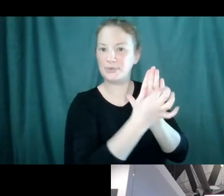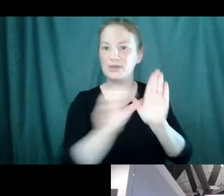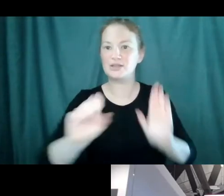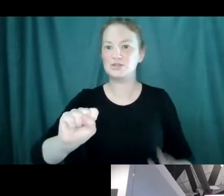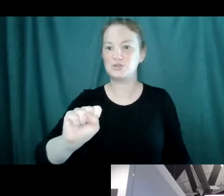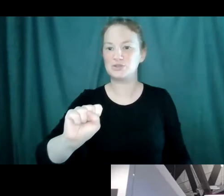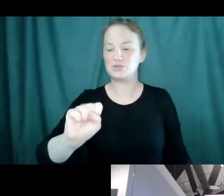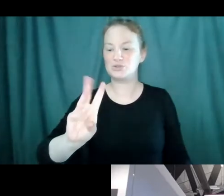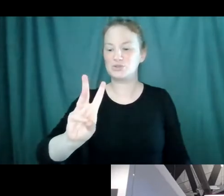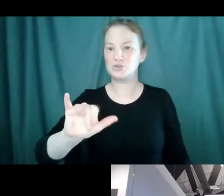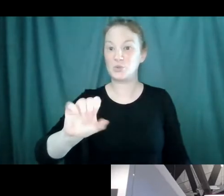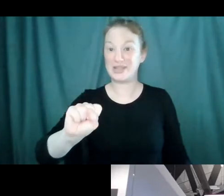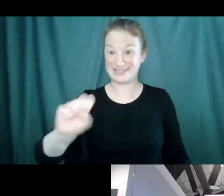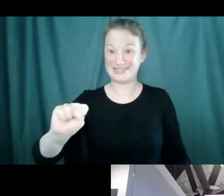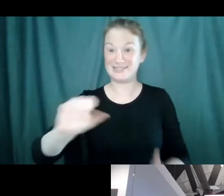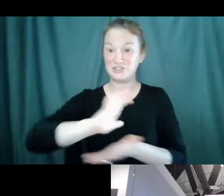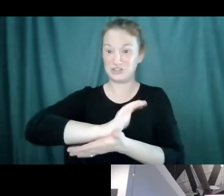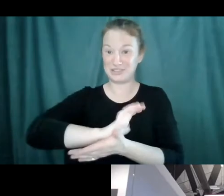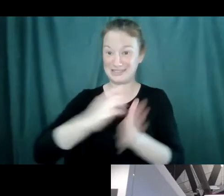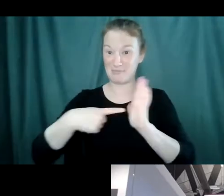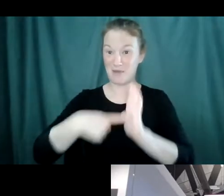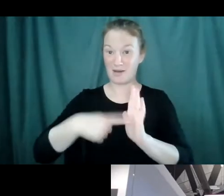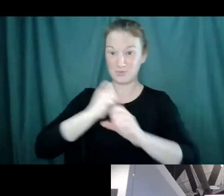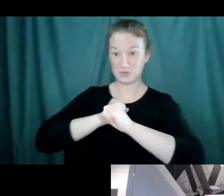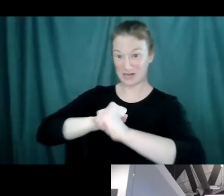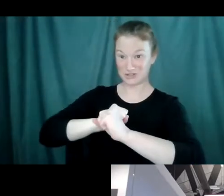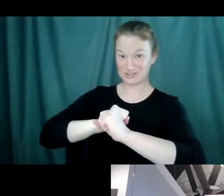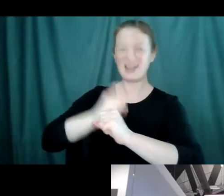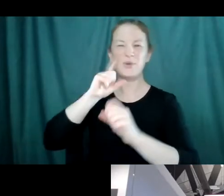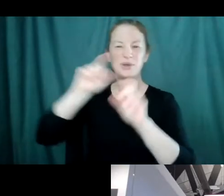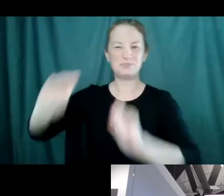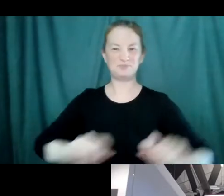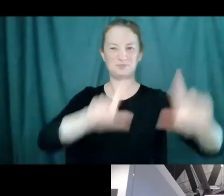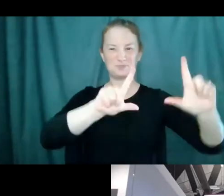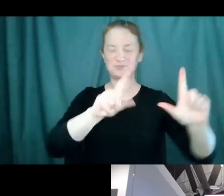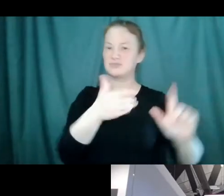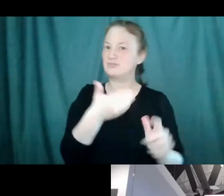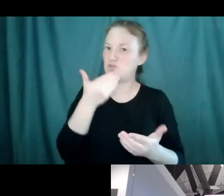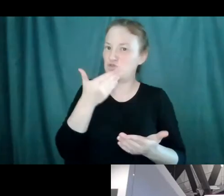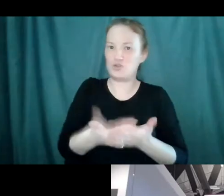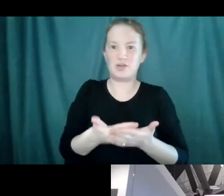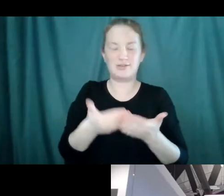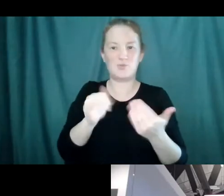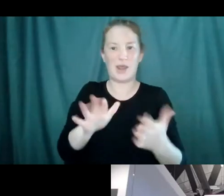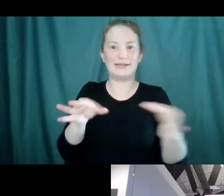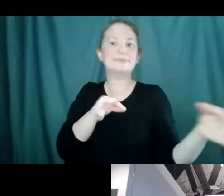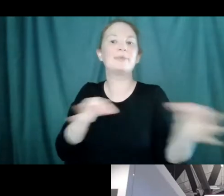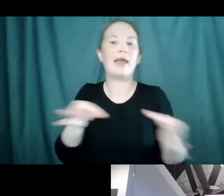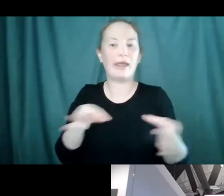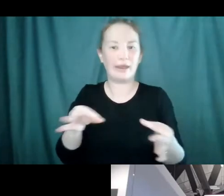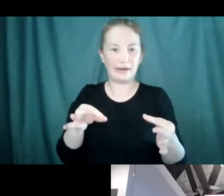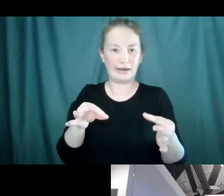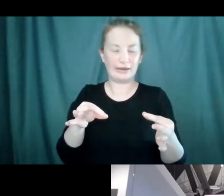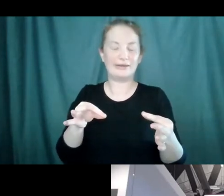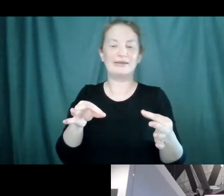Um, cause I think it is the, the best way to explain why things are the way that they are